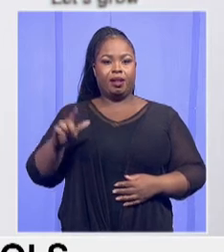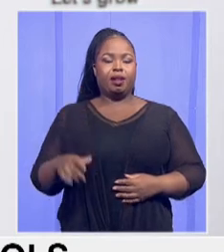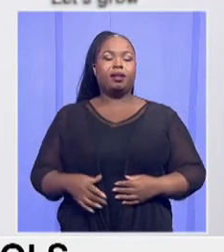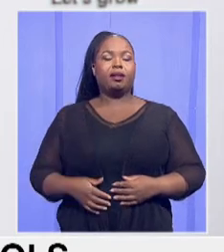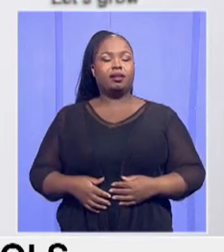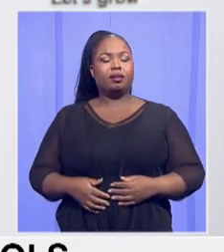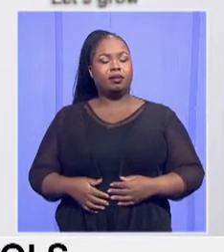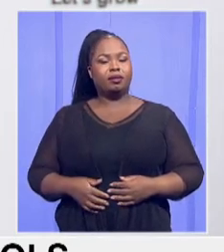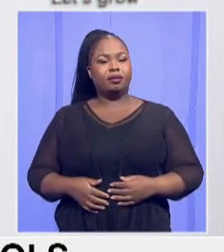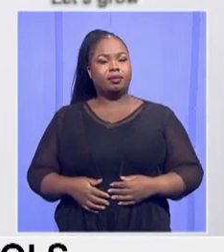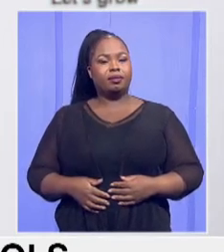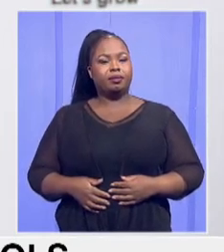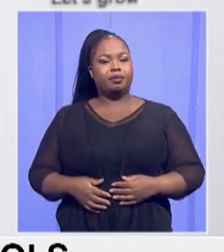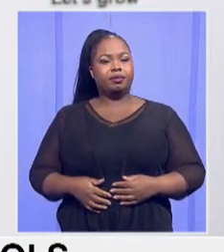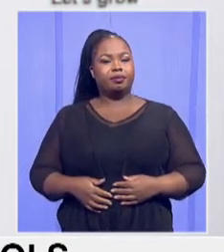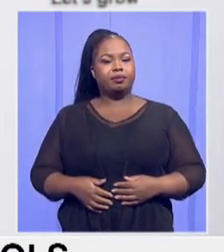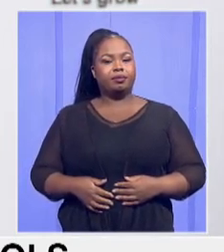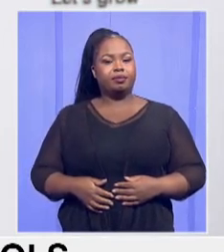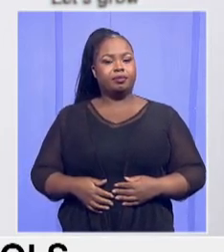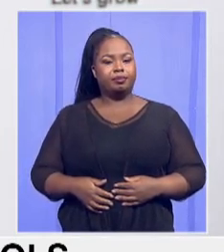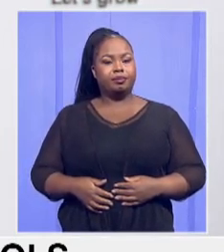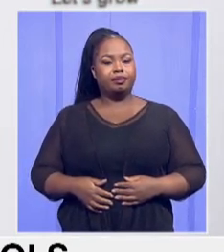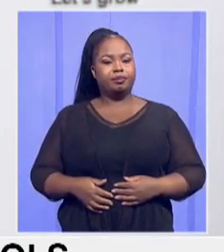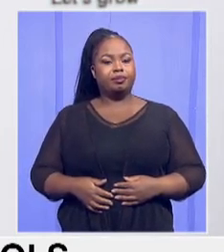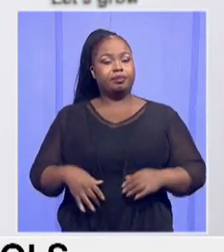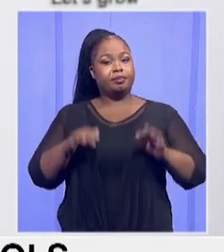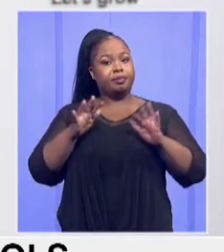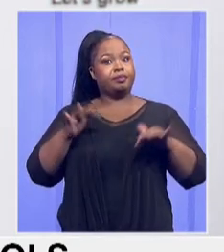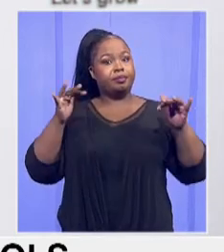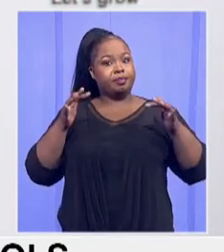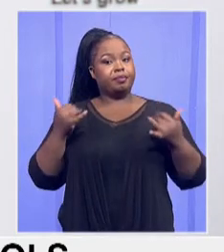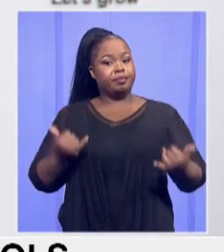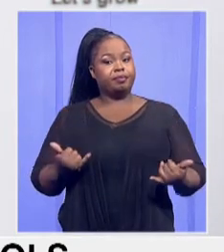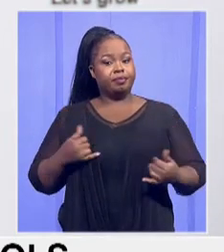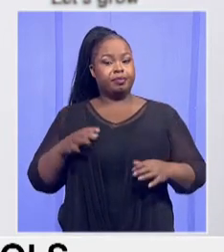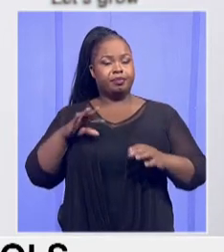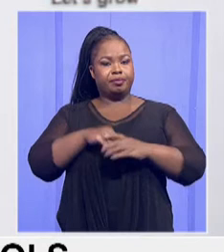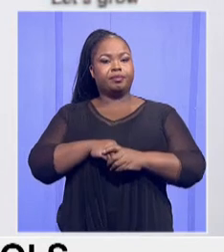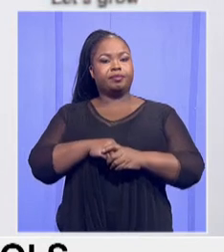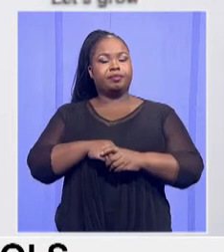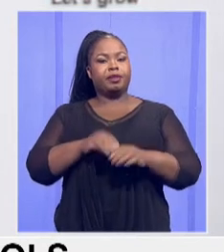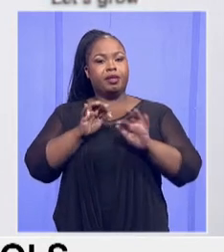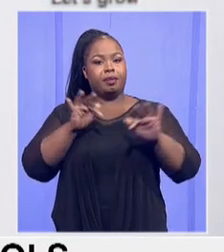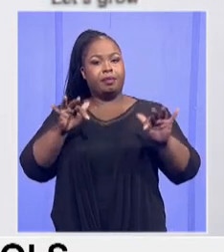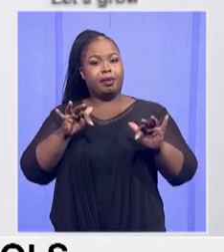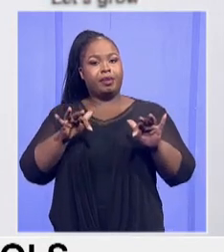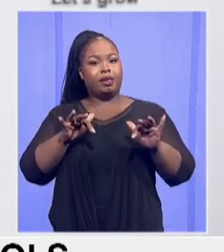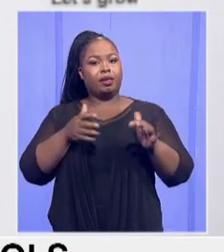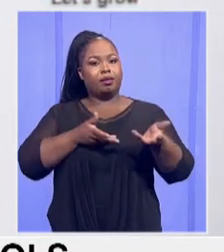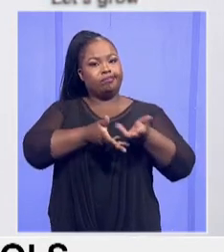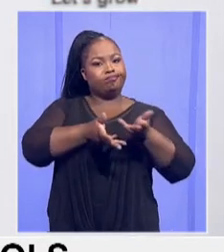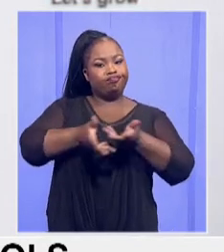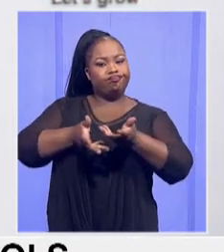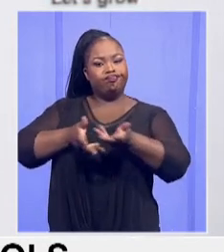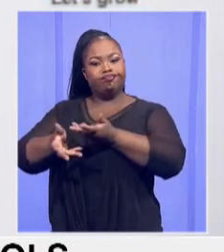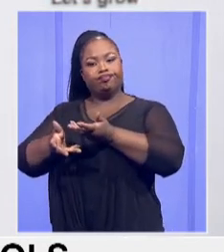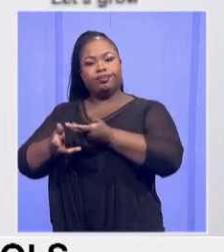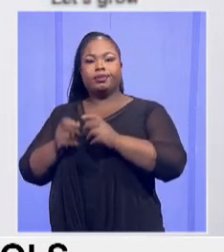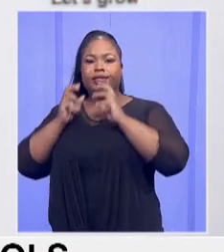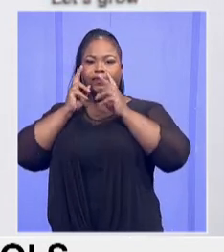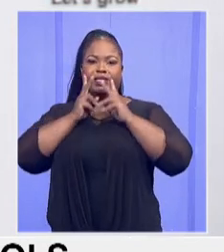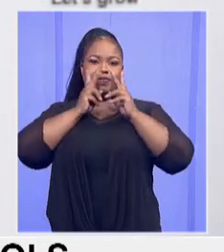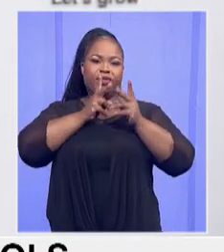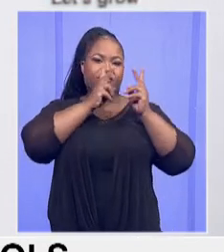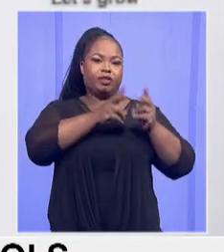currently involved in public hearings. They have visited a number of